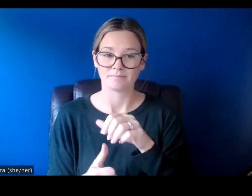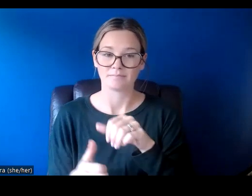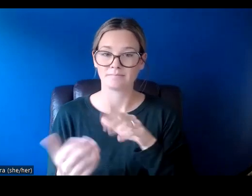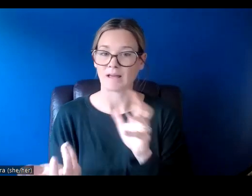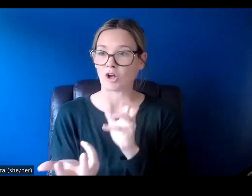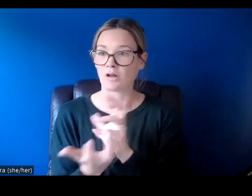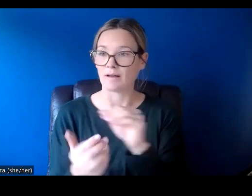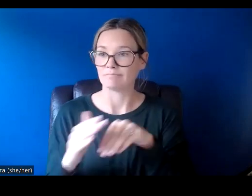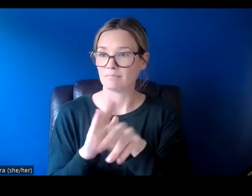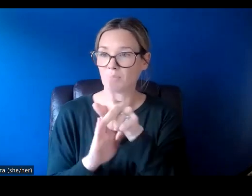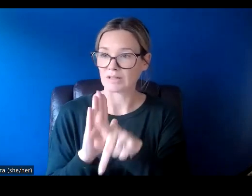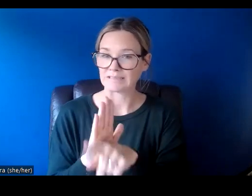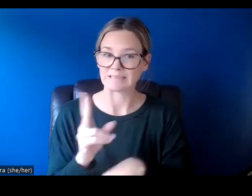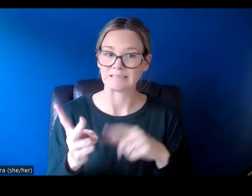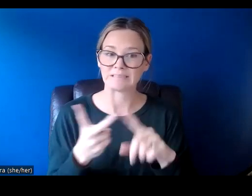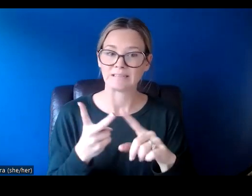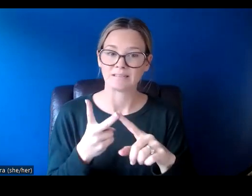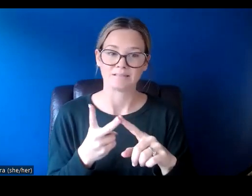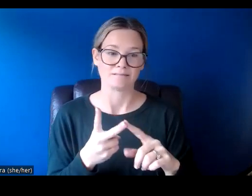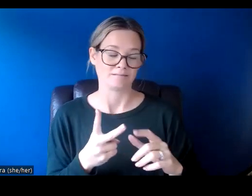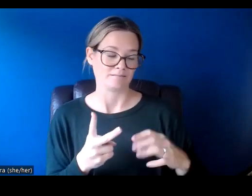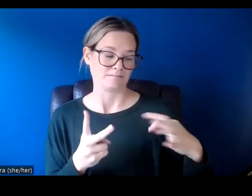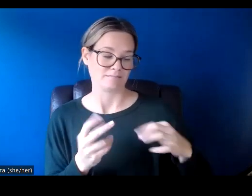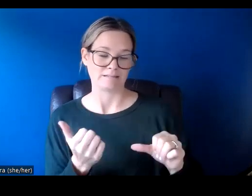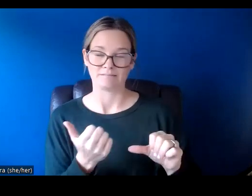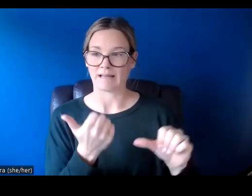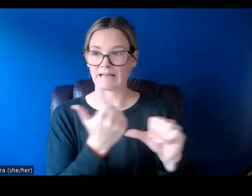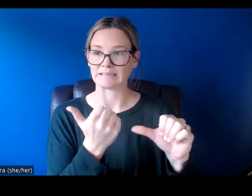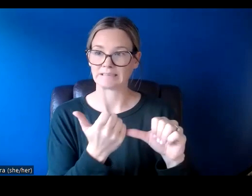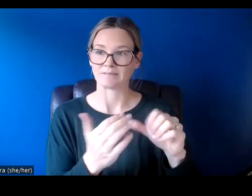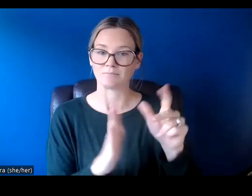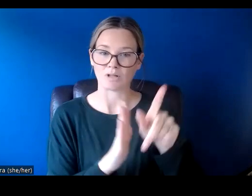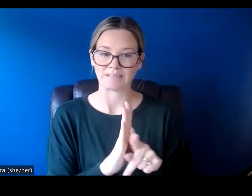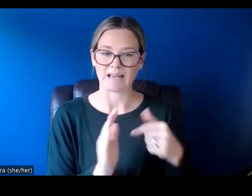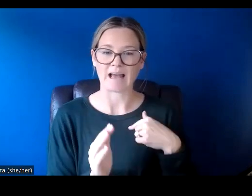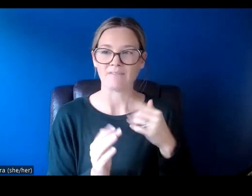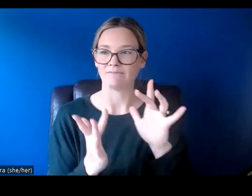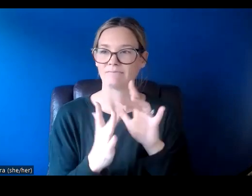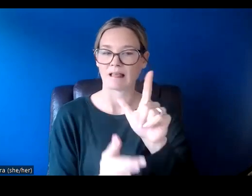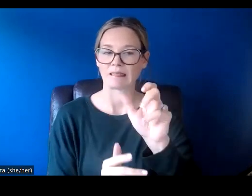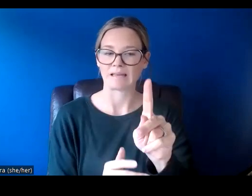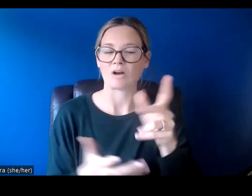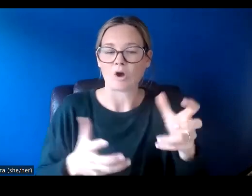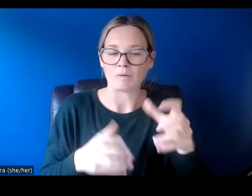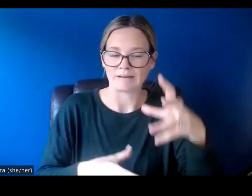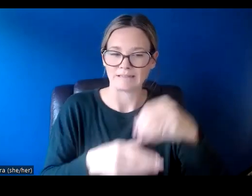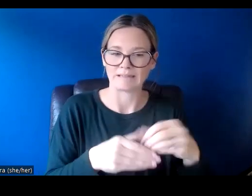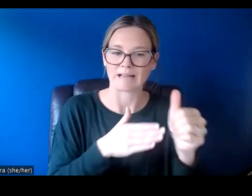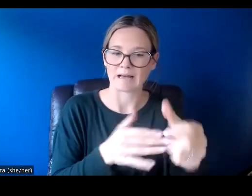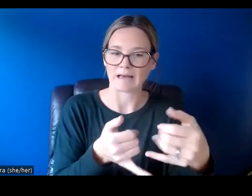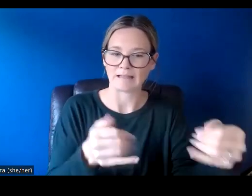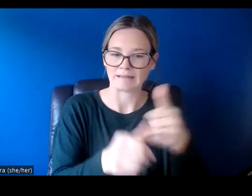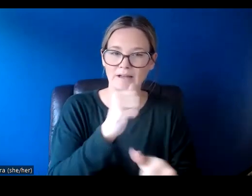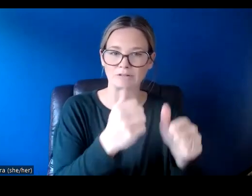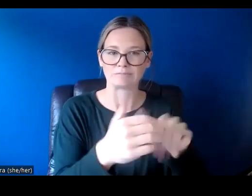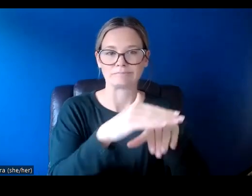policy and the application assistance policy. The links to both of these policies are in the guidelines under the accessibility tab,